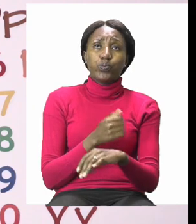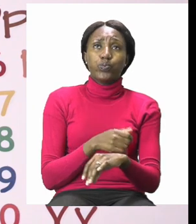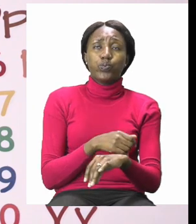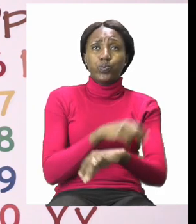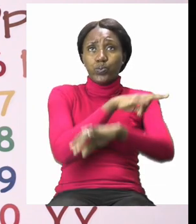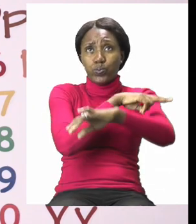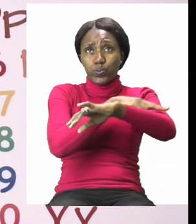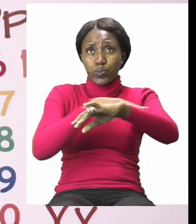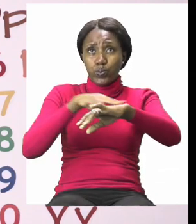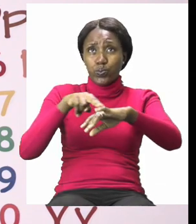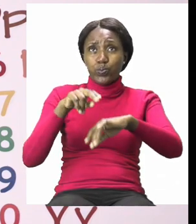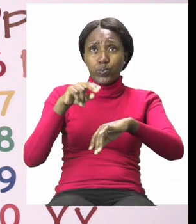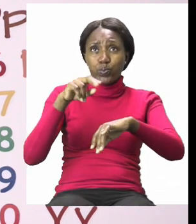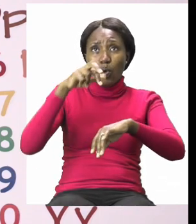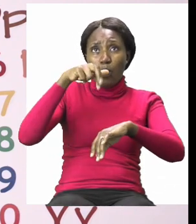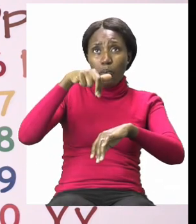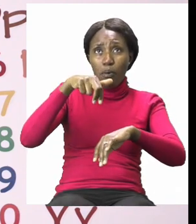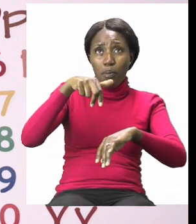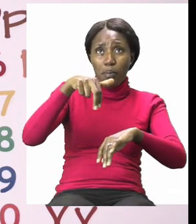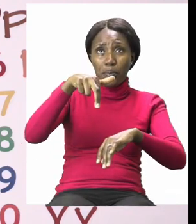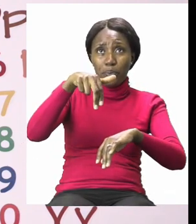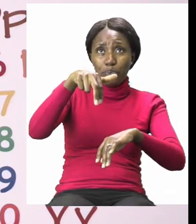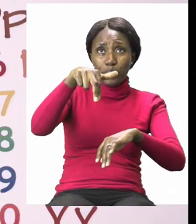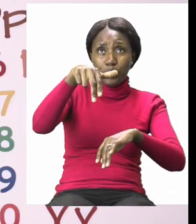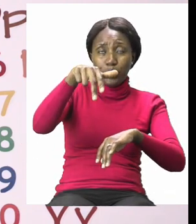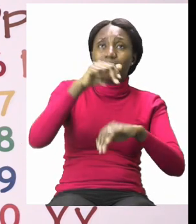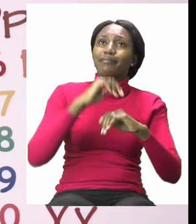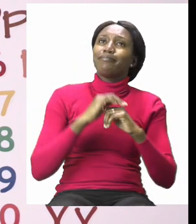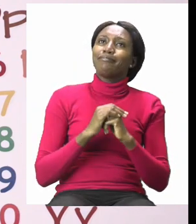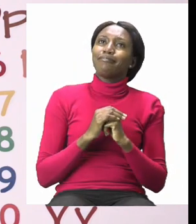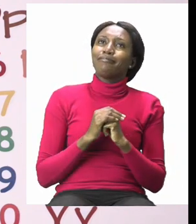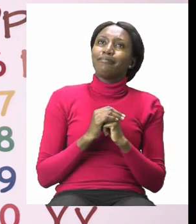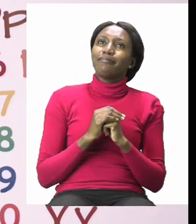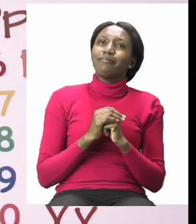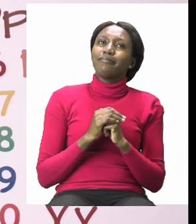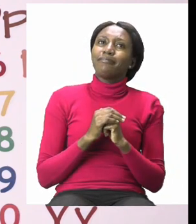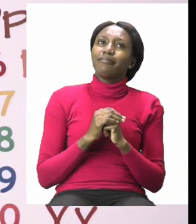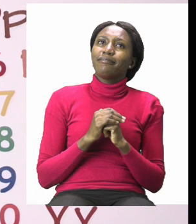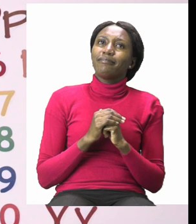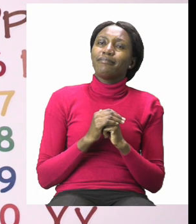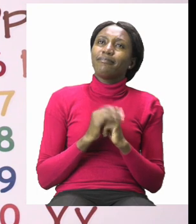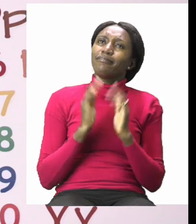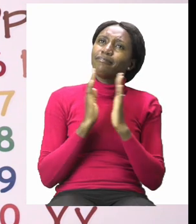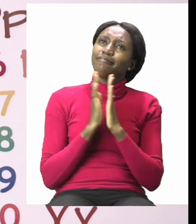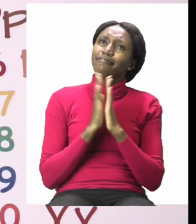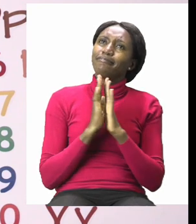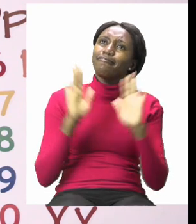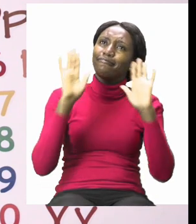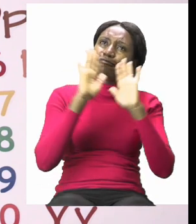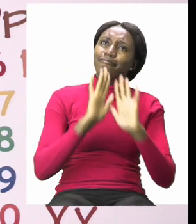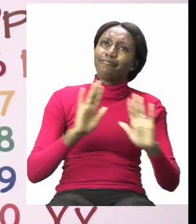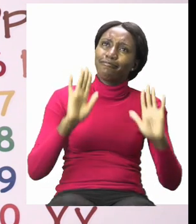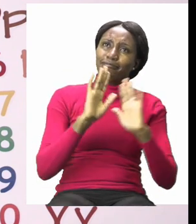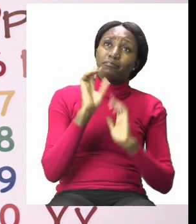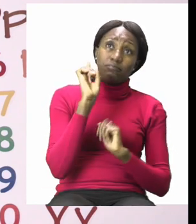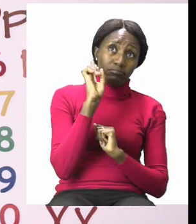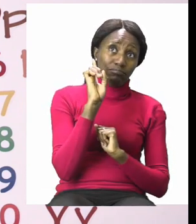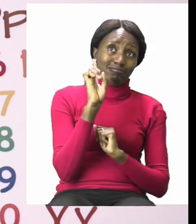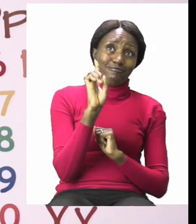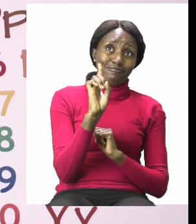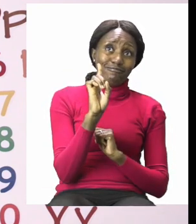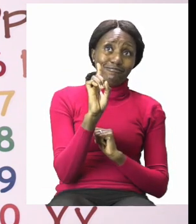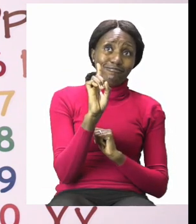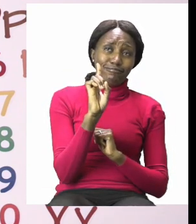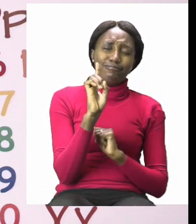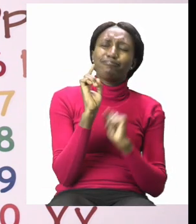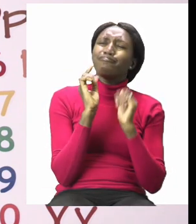or the second one? I want you to please only colour one picture. Take your